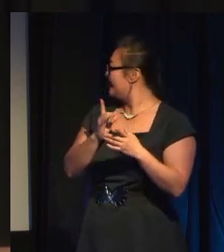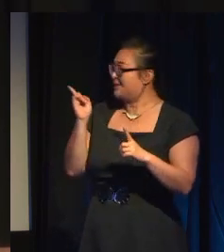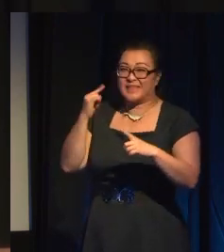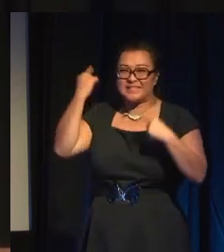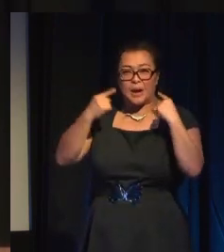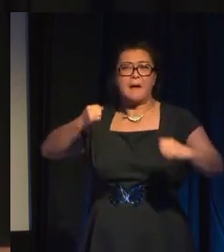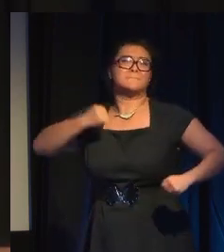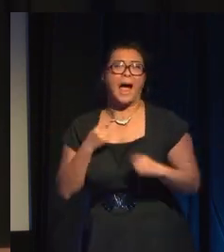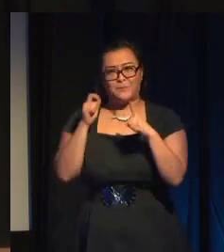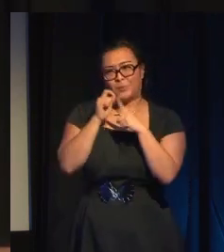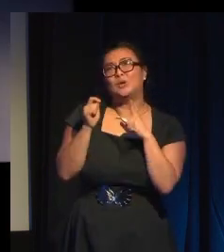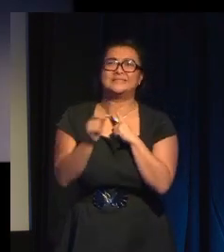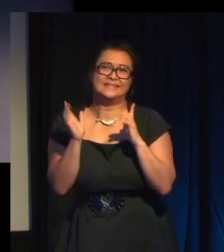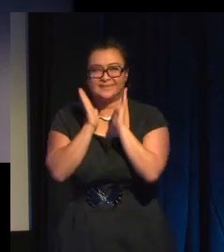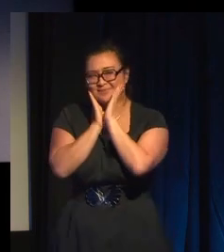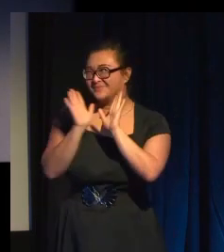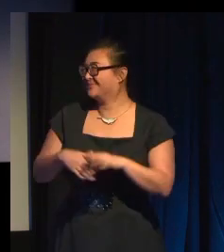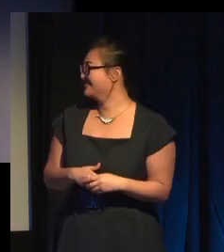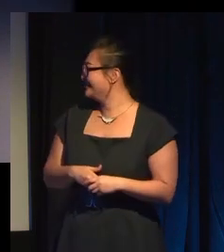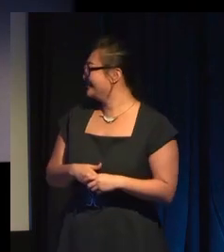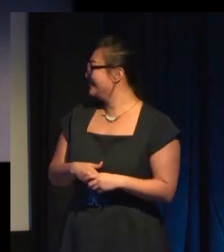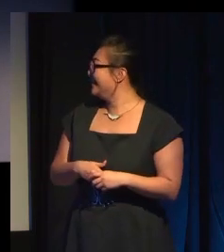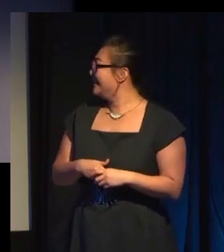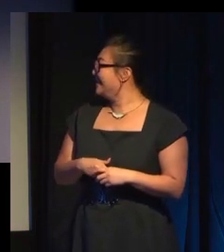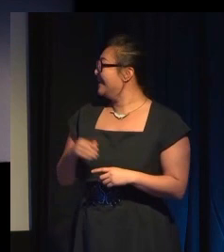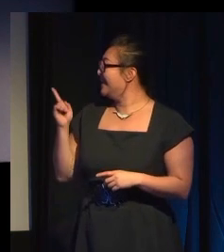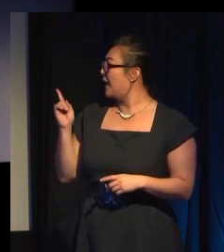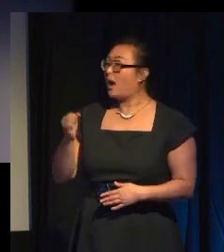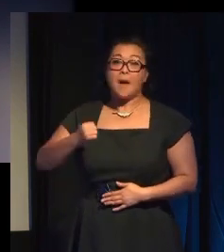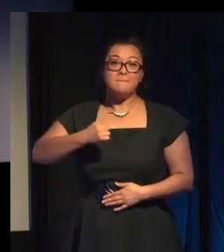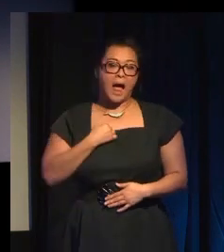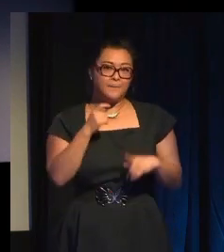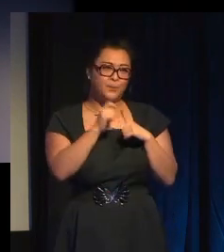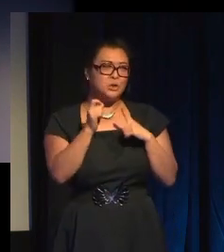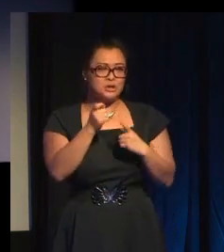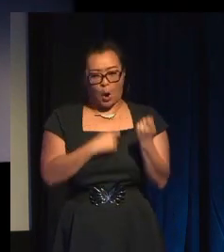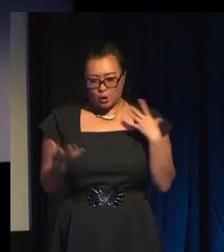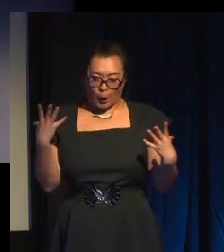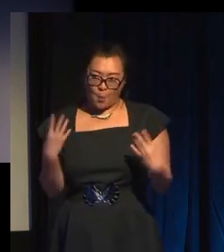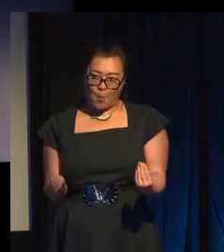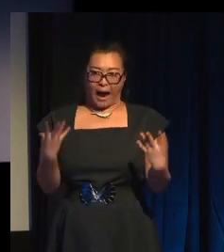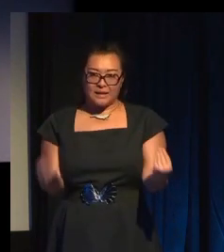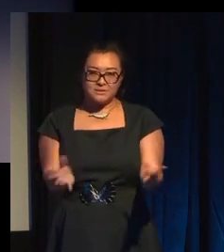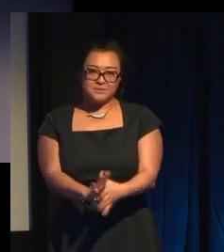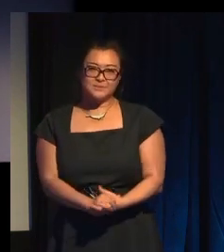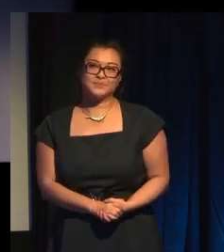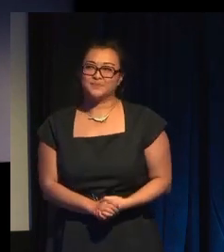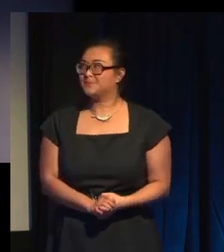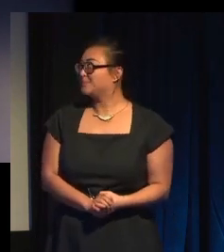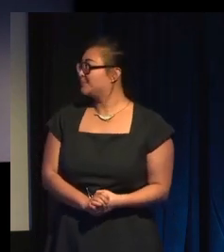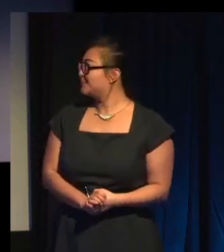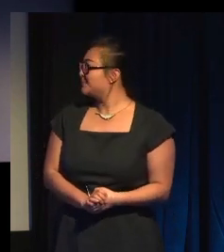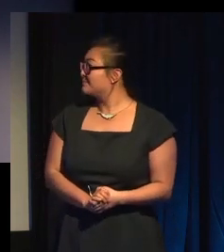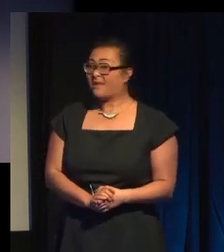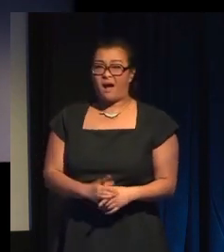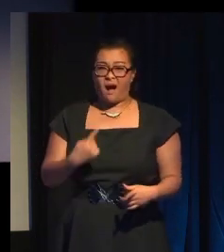mean to... LAUGHTER I'll do it anyway. My pussy got soaking wet. LAUGHTER So I didn't mean to play... try it out in